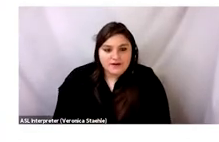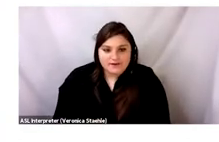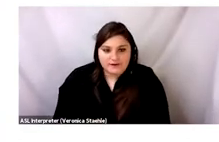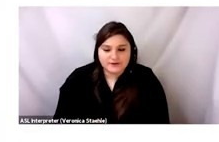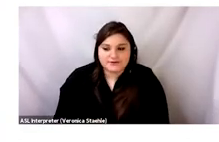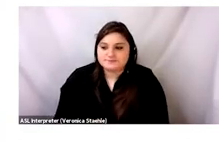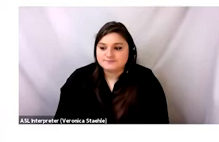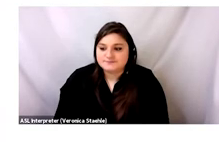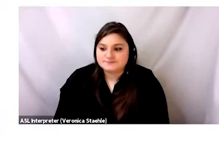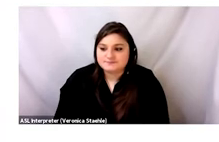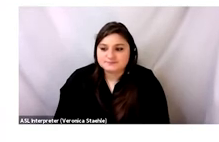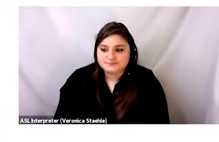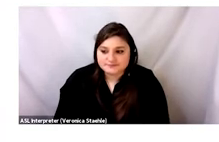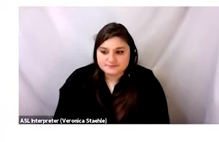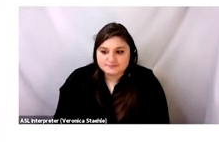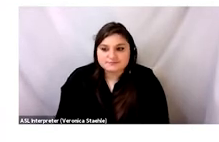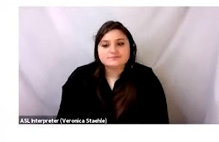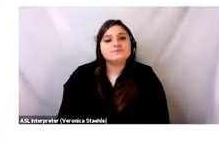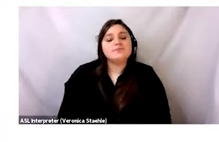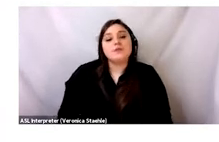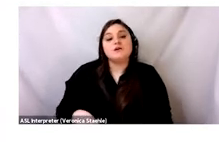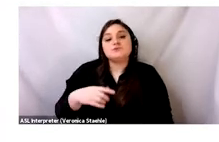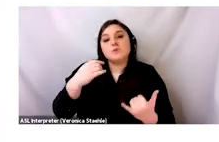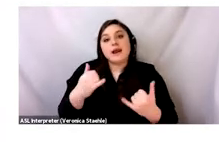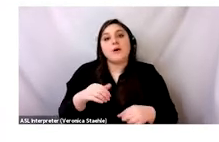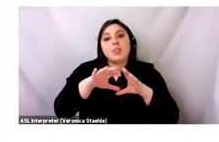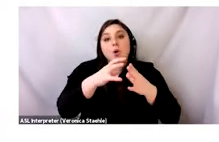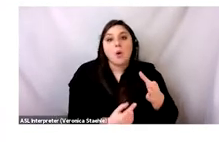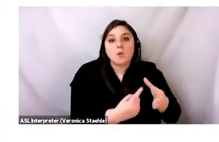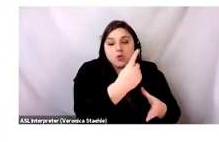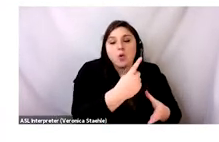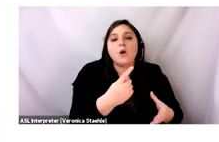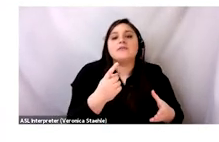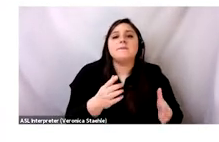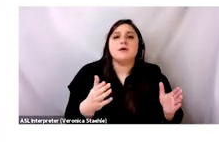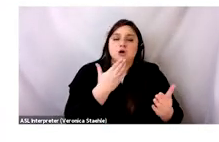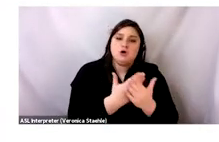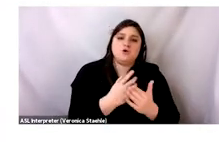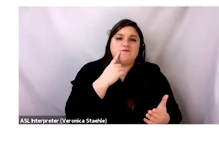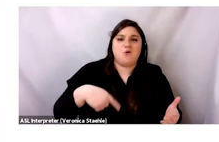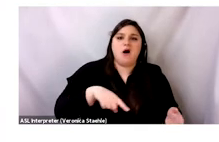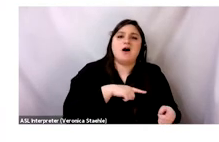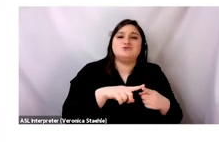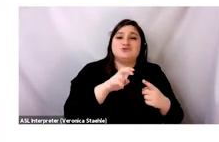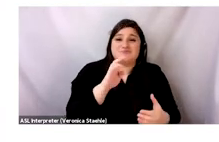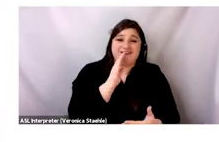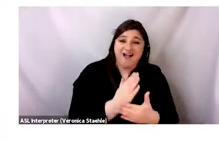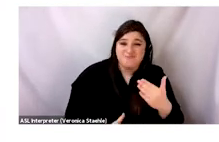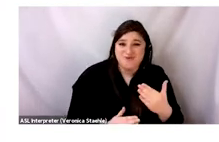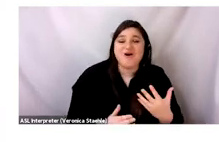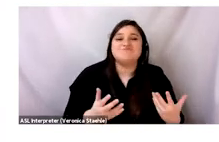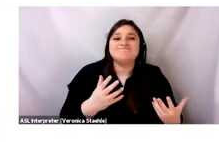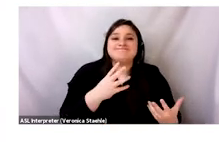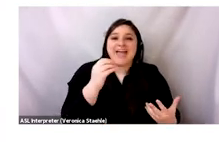lastly, you know, in the global north, I think this key is, you know, practicing some humility, especially around